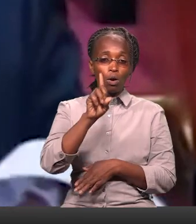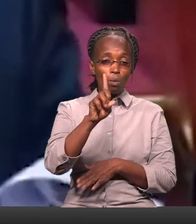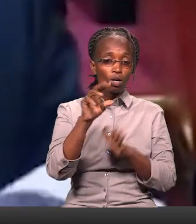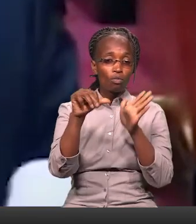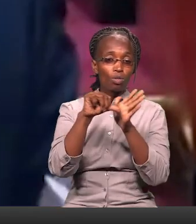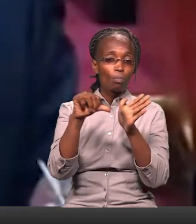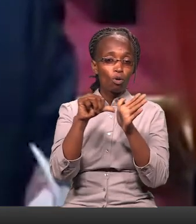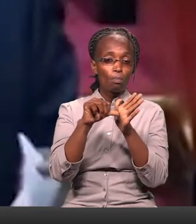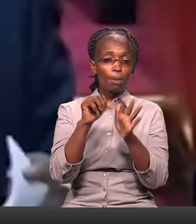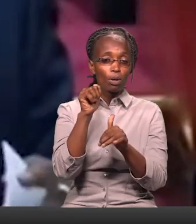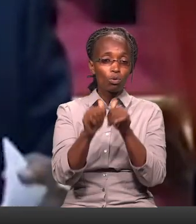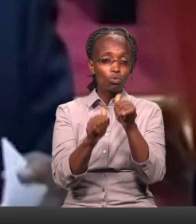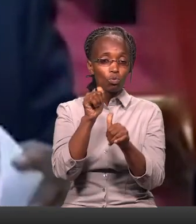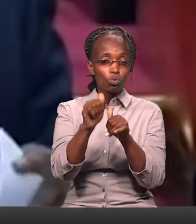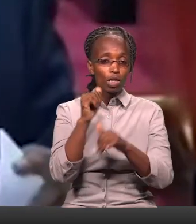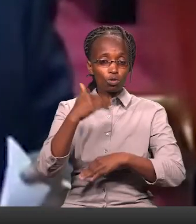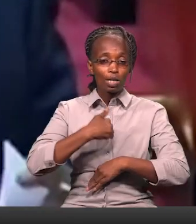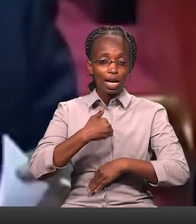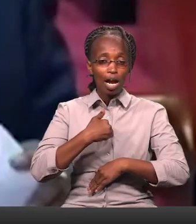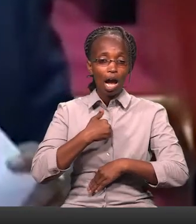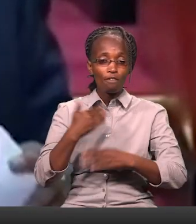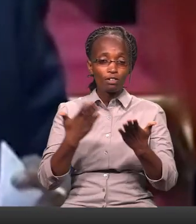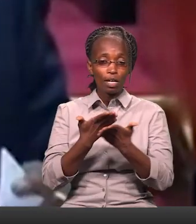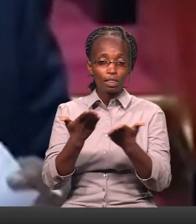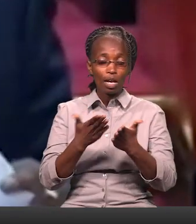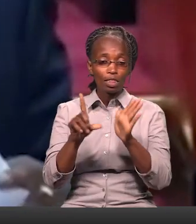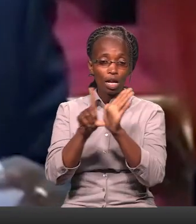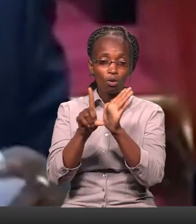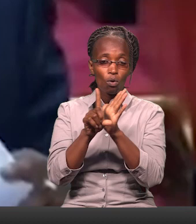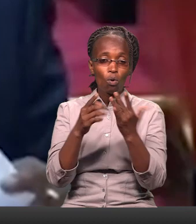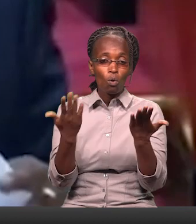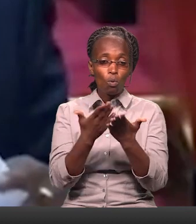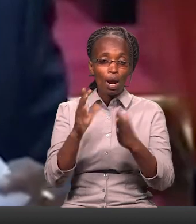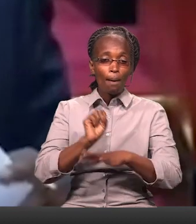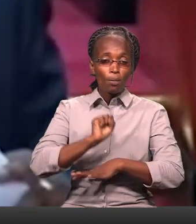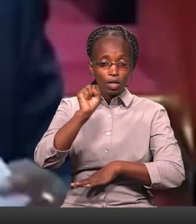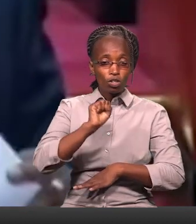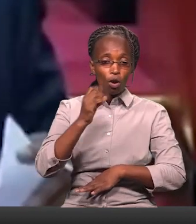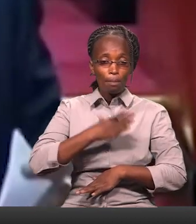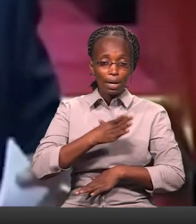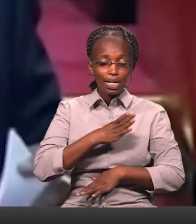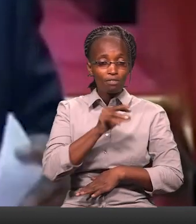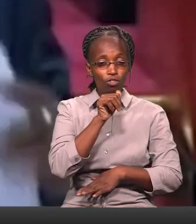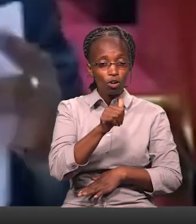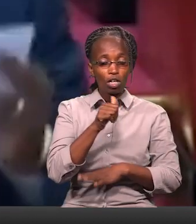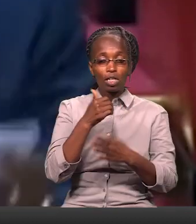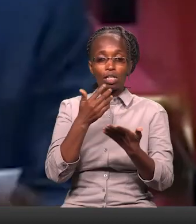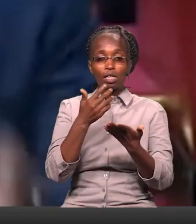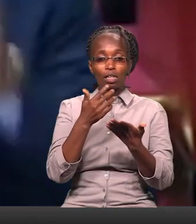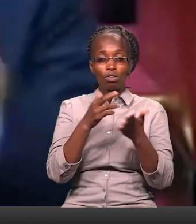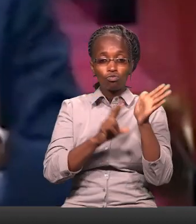one of the problems we have within our law where political parties are not defined